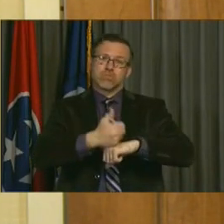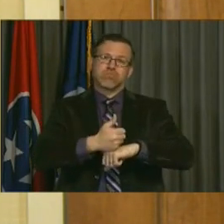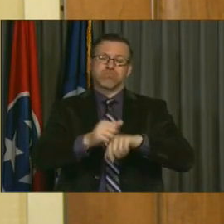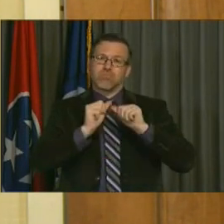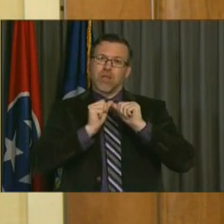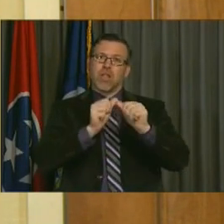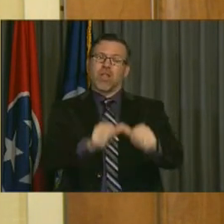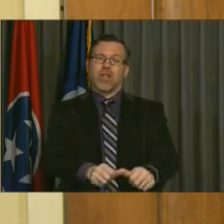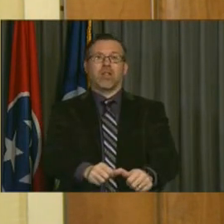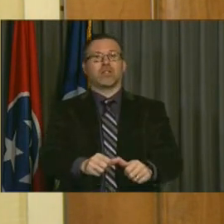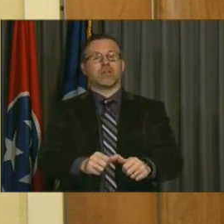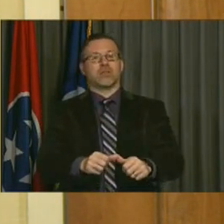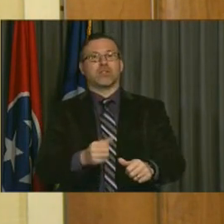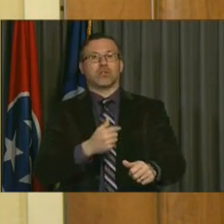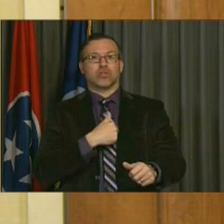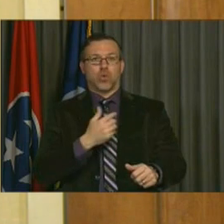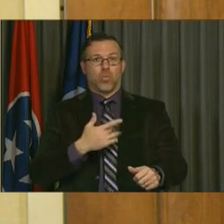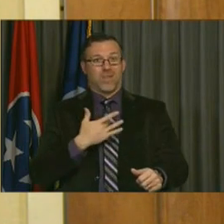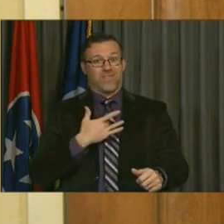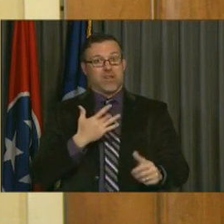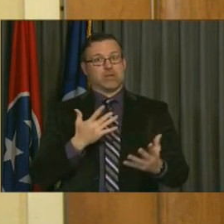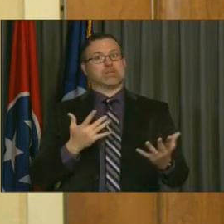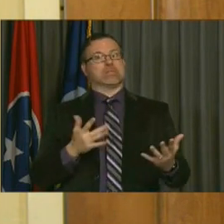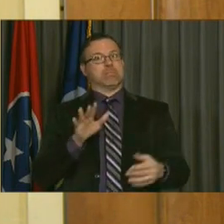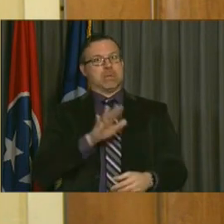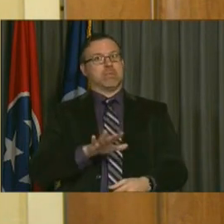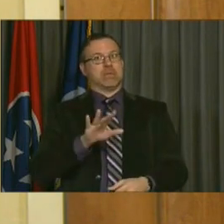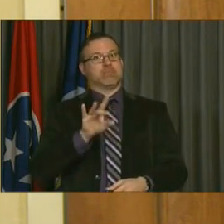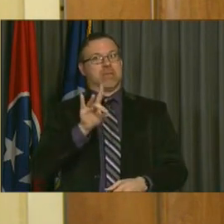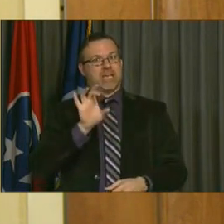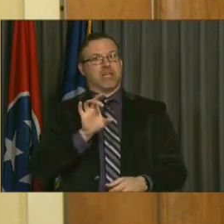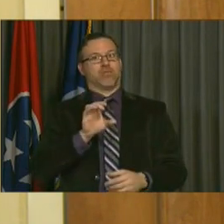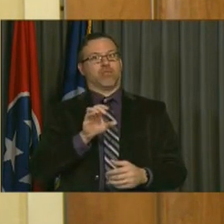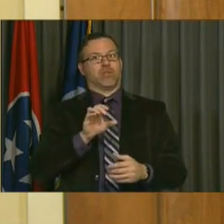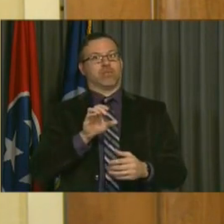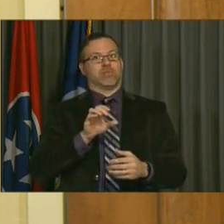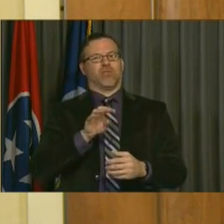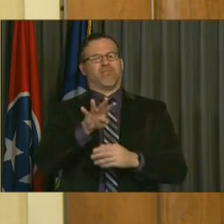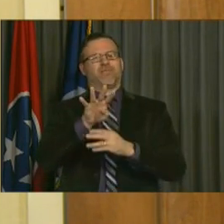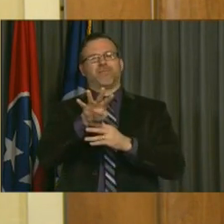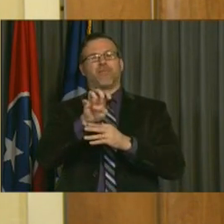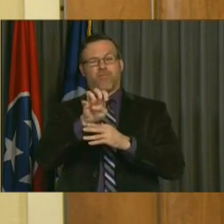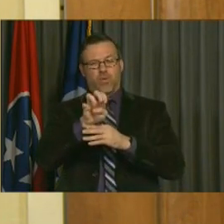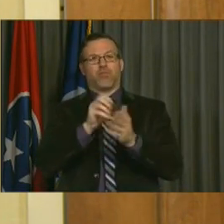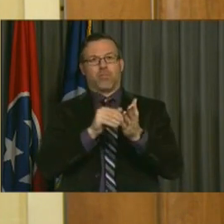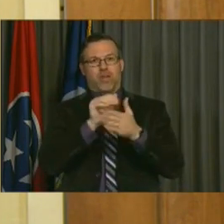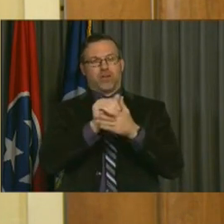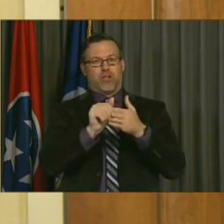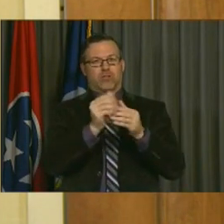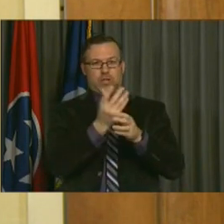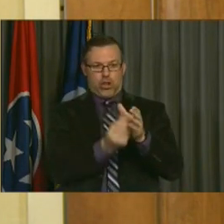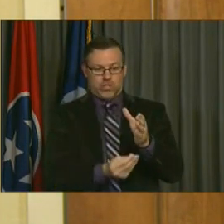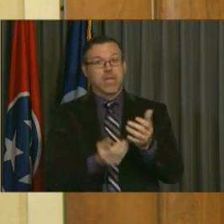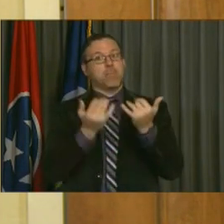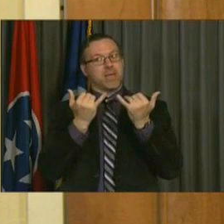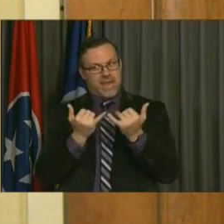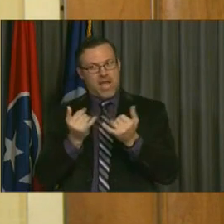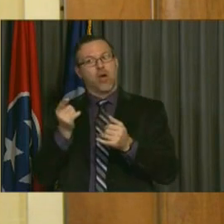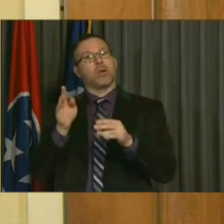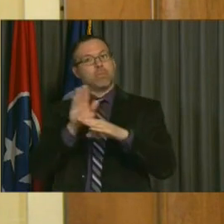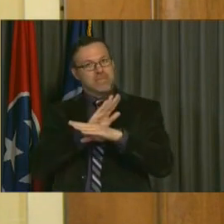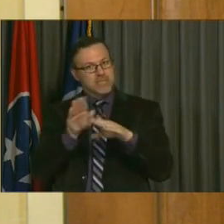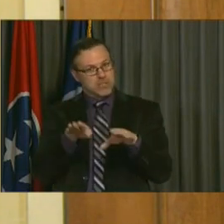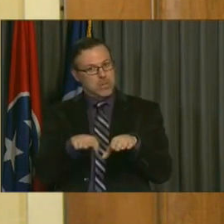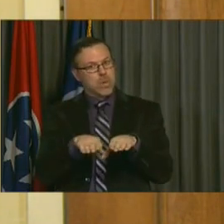make the data really trend towards the higher end of that range. Now that we're seeing the restrictions ease and we're seeing activities